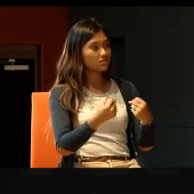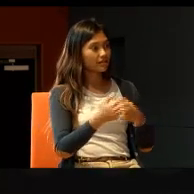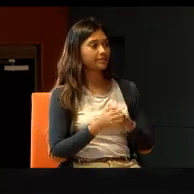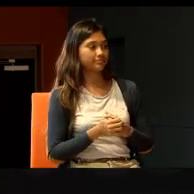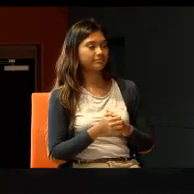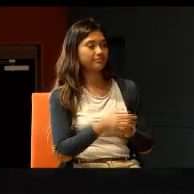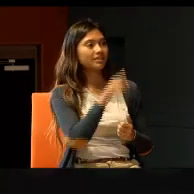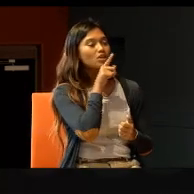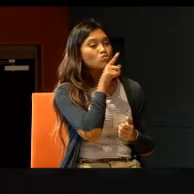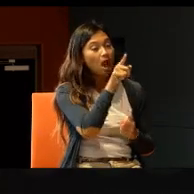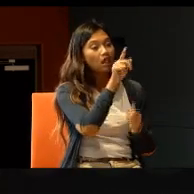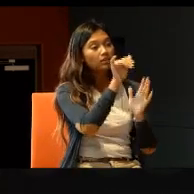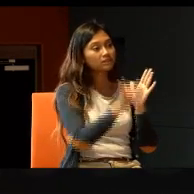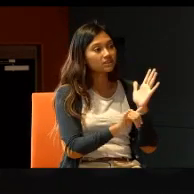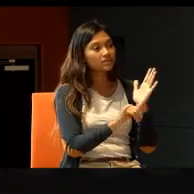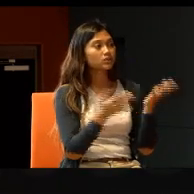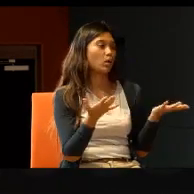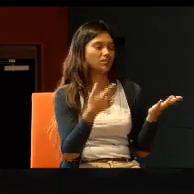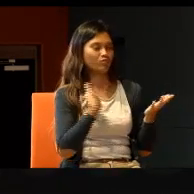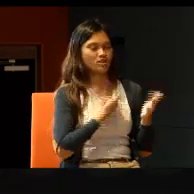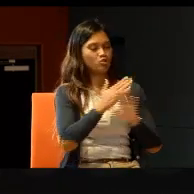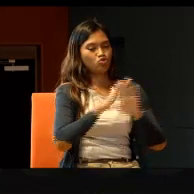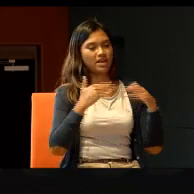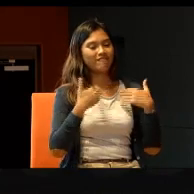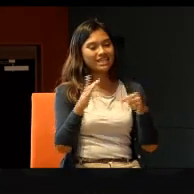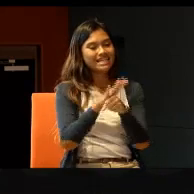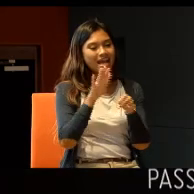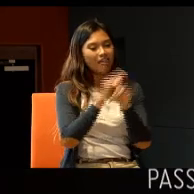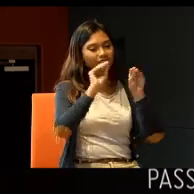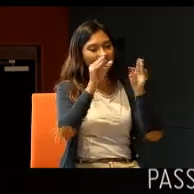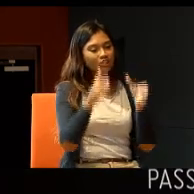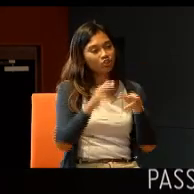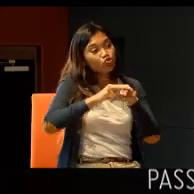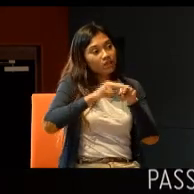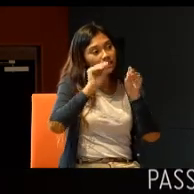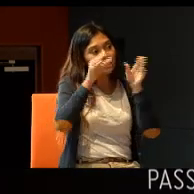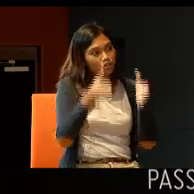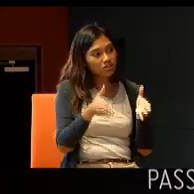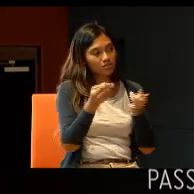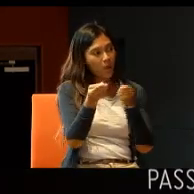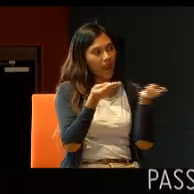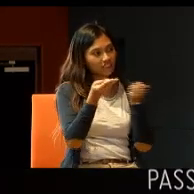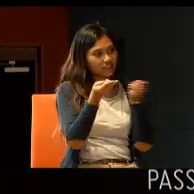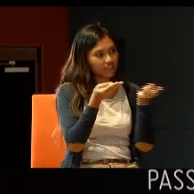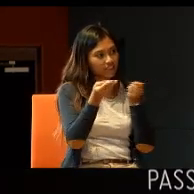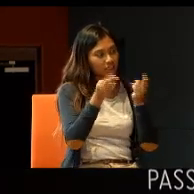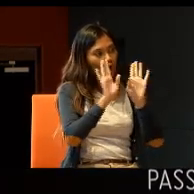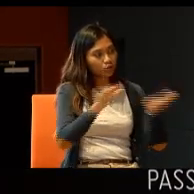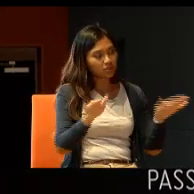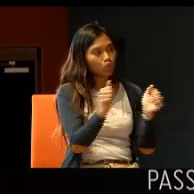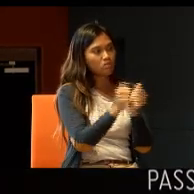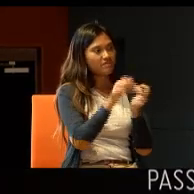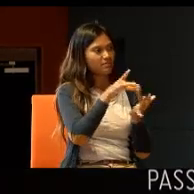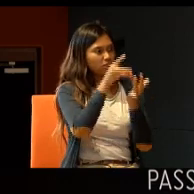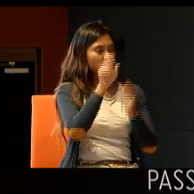The reality is, we don't have, we don't seem to have enough, teachers trained, trained, to handle, children with